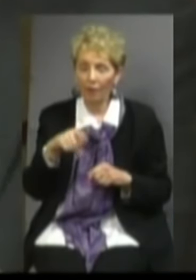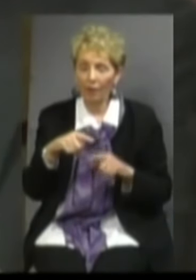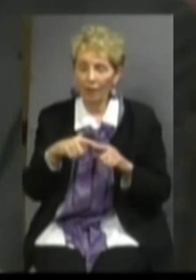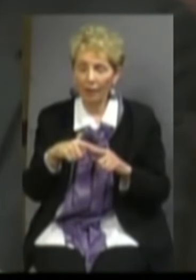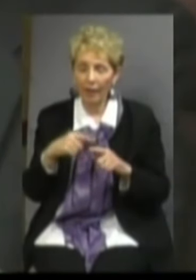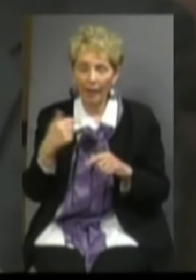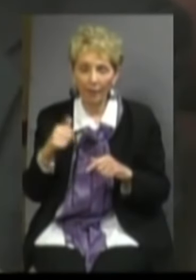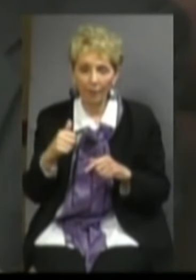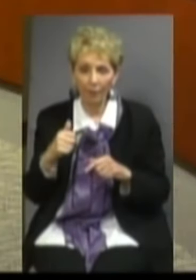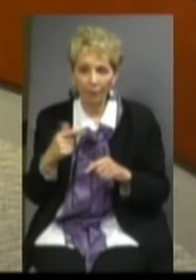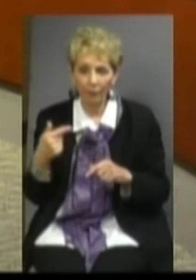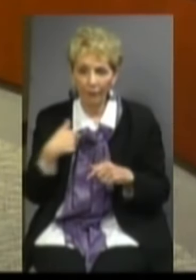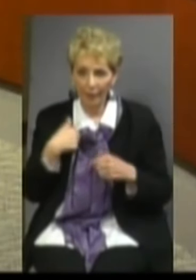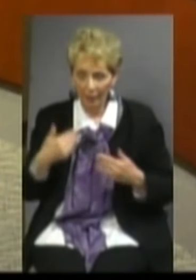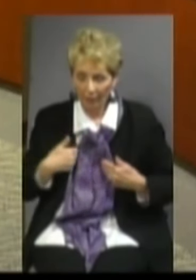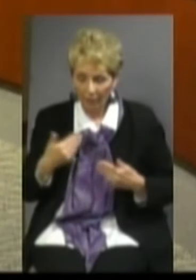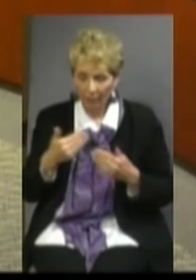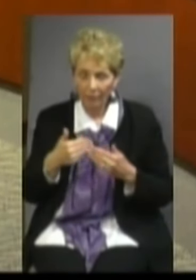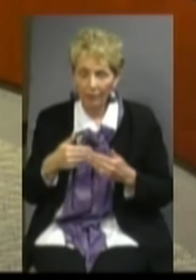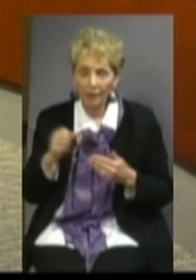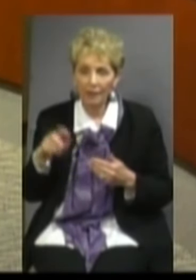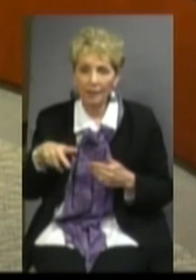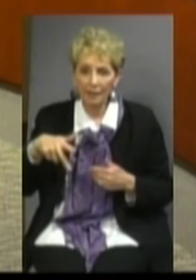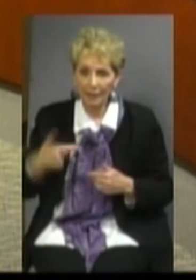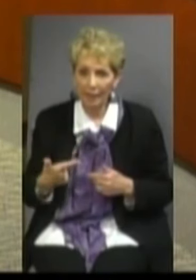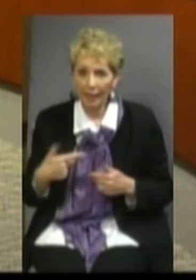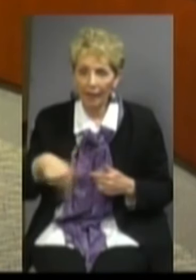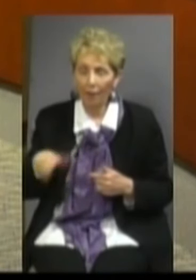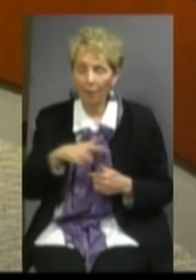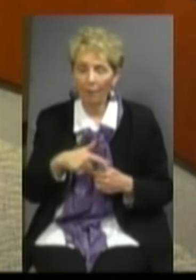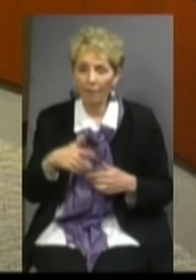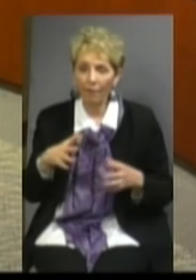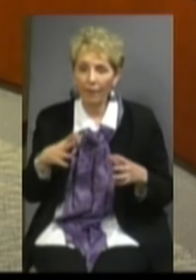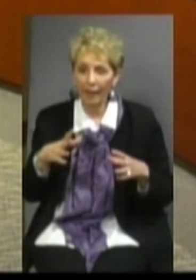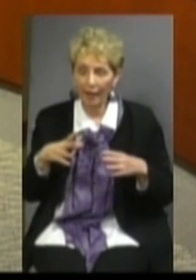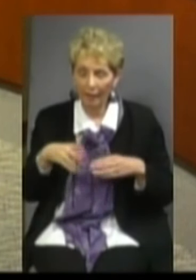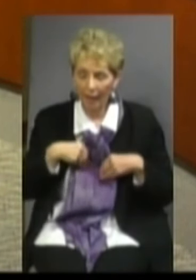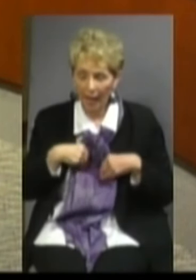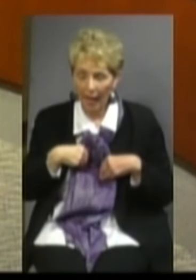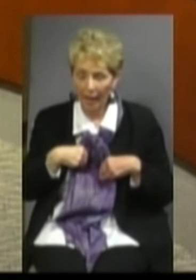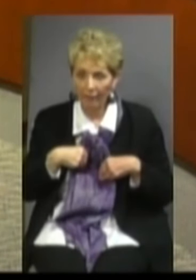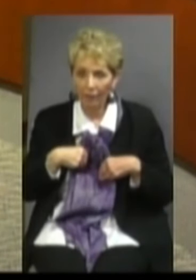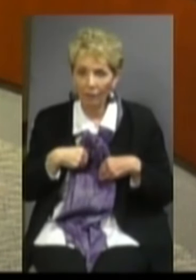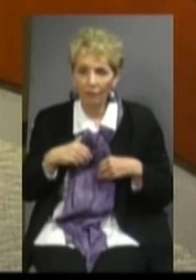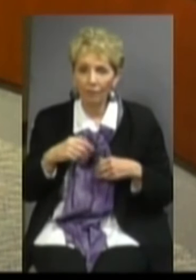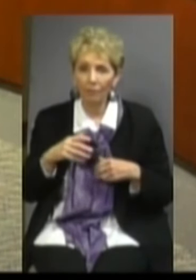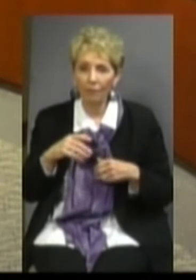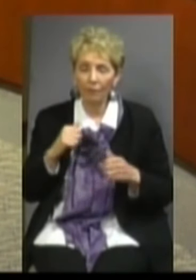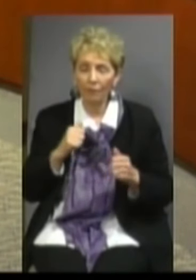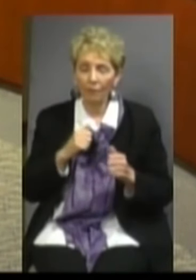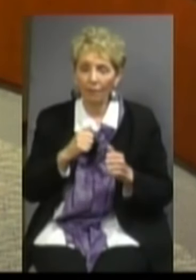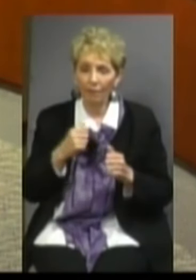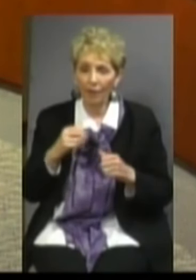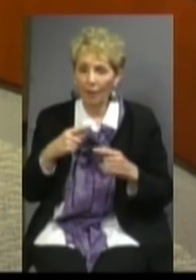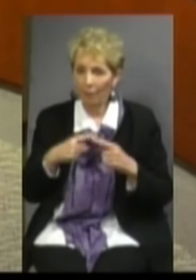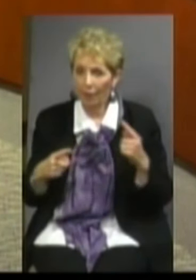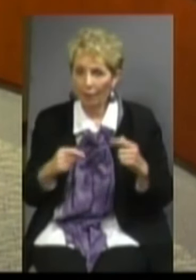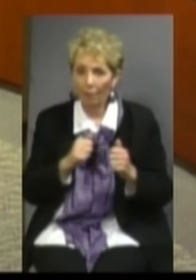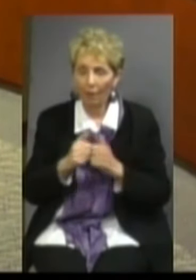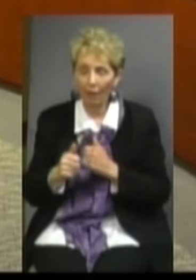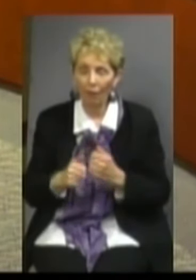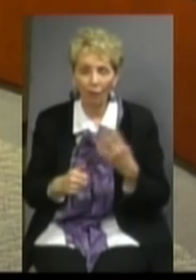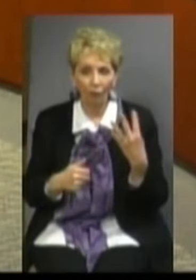resolution. So moved. Do I have a second? Second. All in favor, please signify by saying aye. Aye. Any opposed? The motion passes